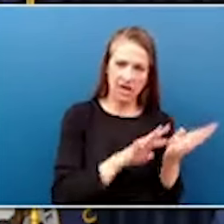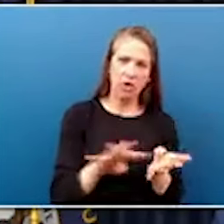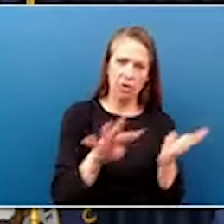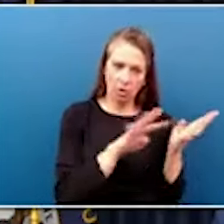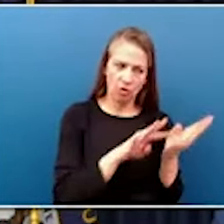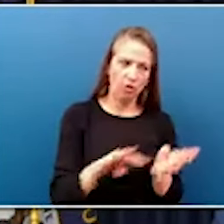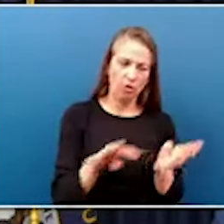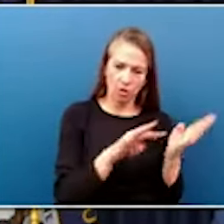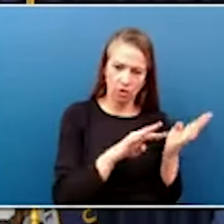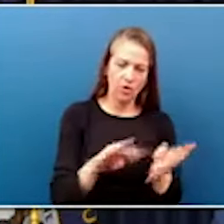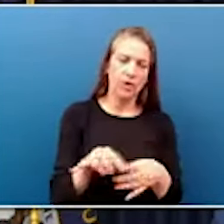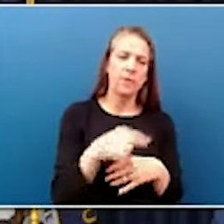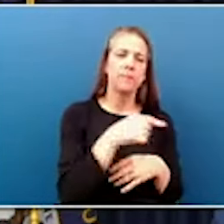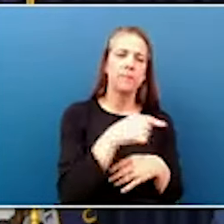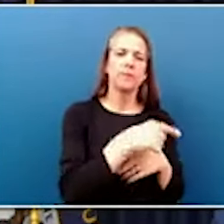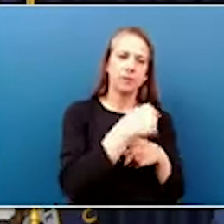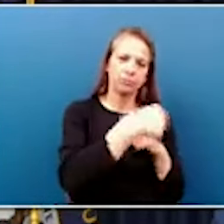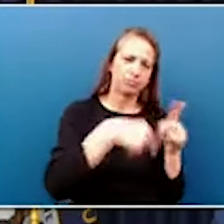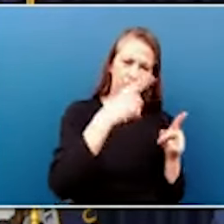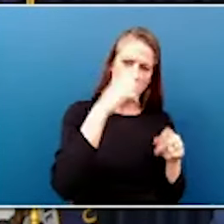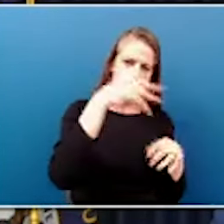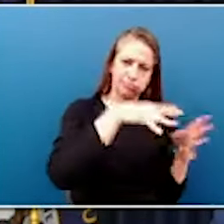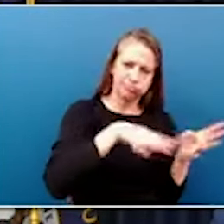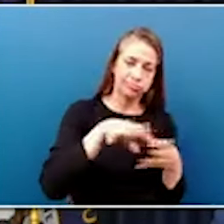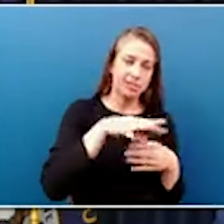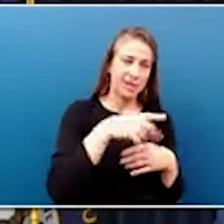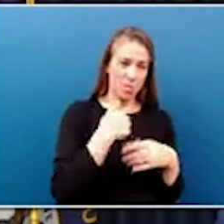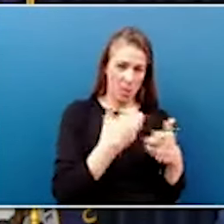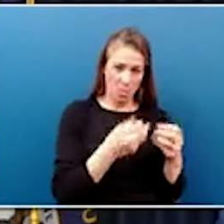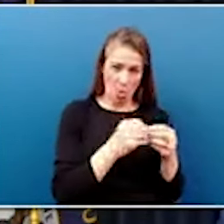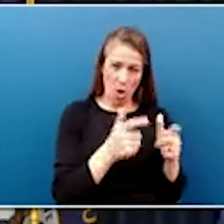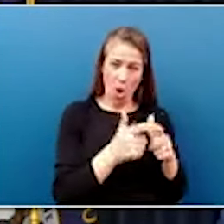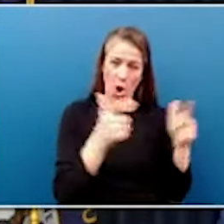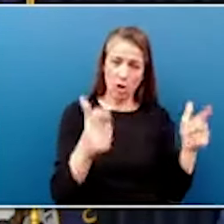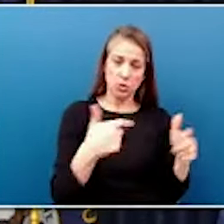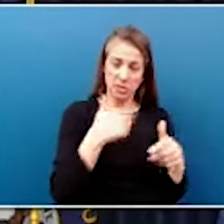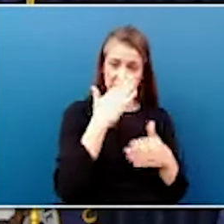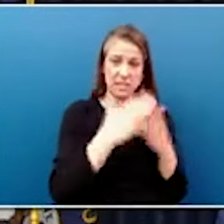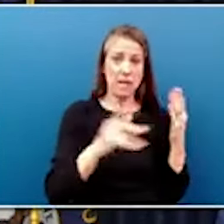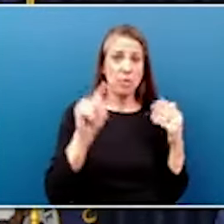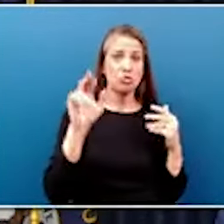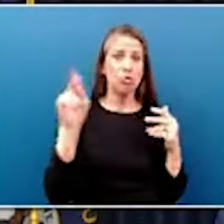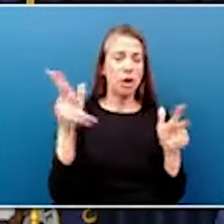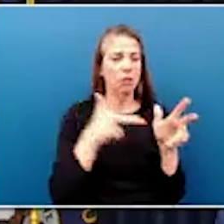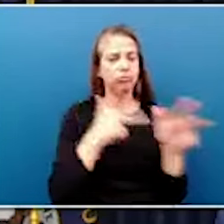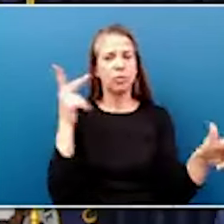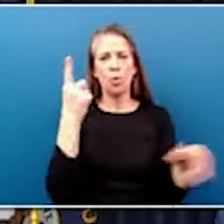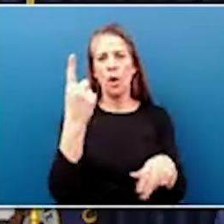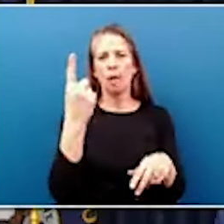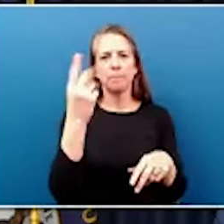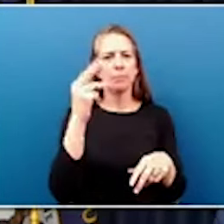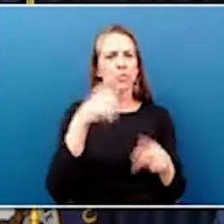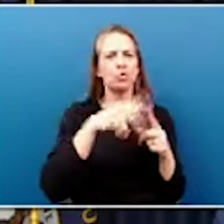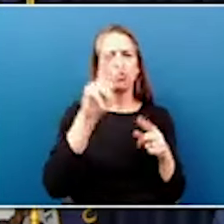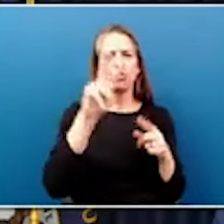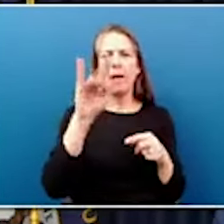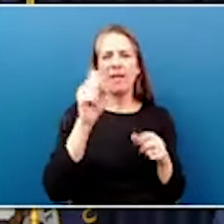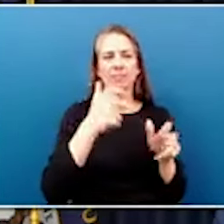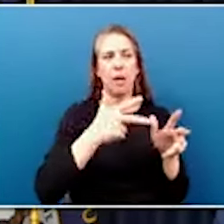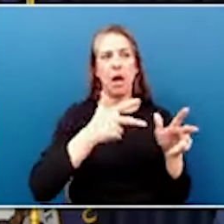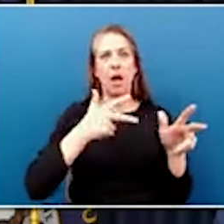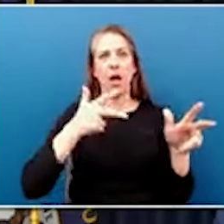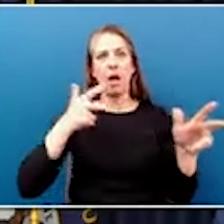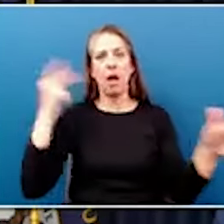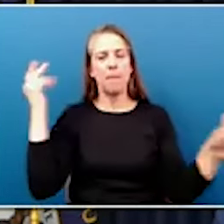We want to go larger. I've seen trucks lined up for one, two miles trying to get into the granaries because we just cannot